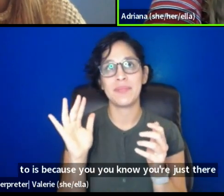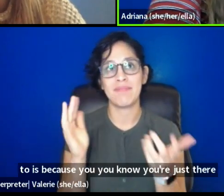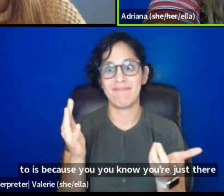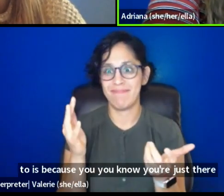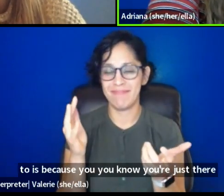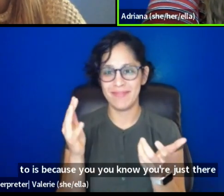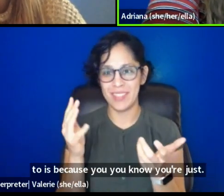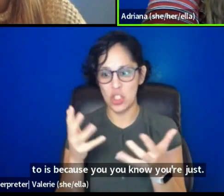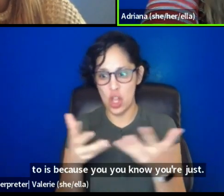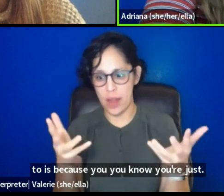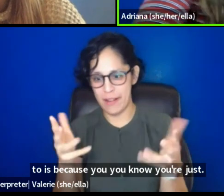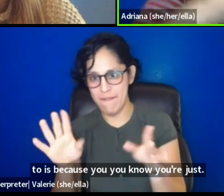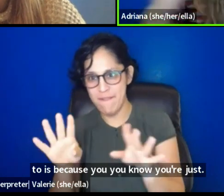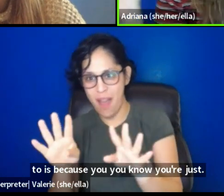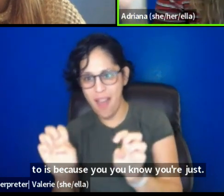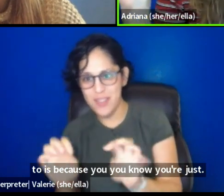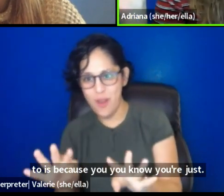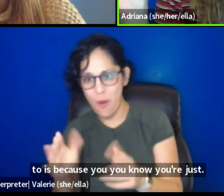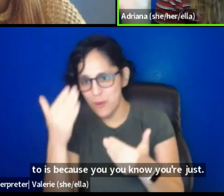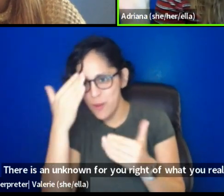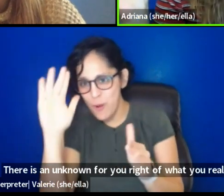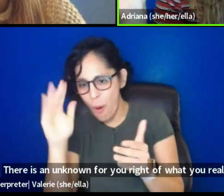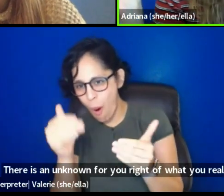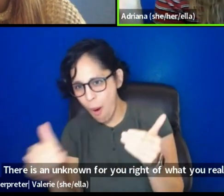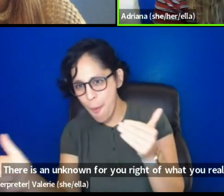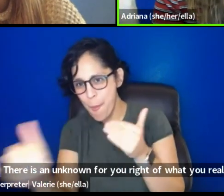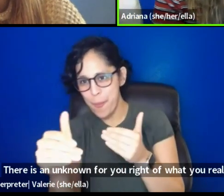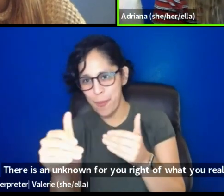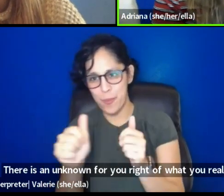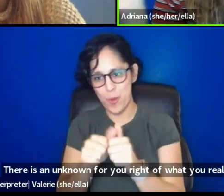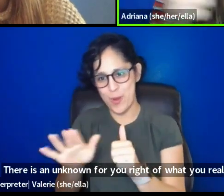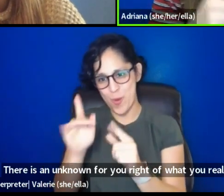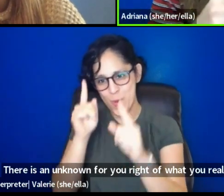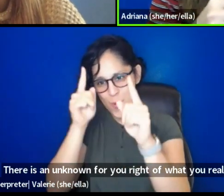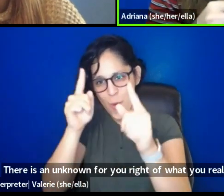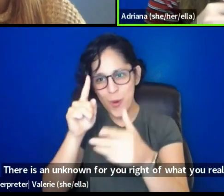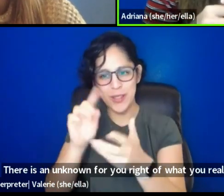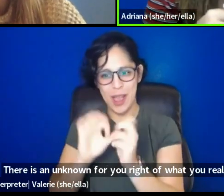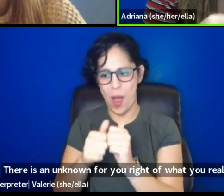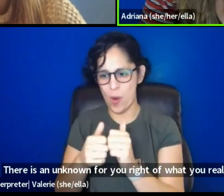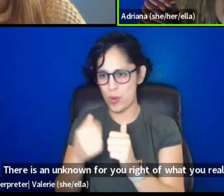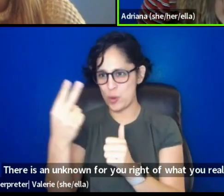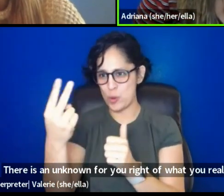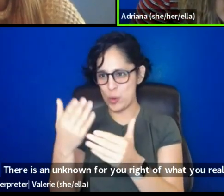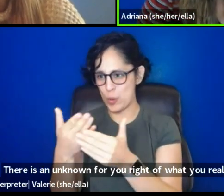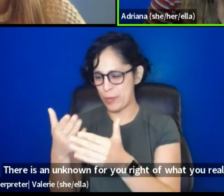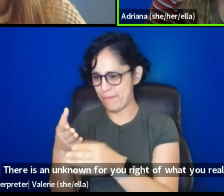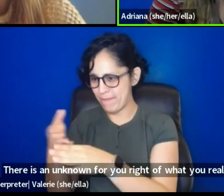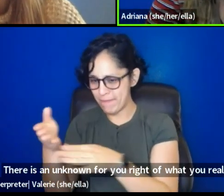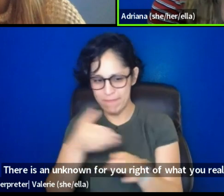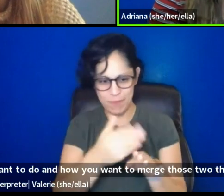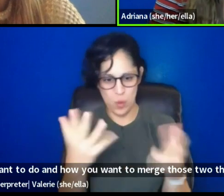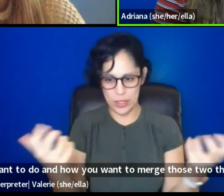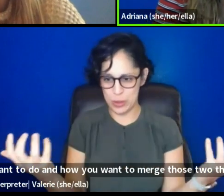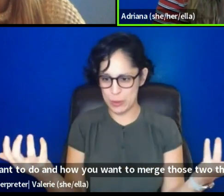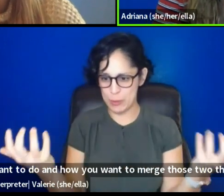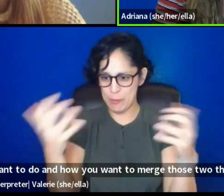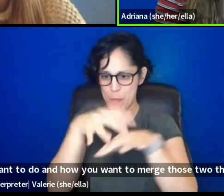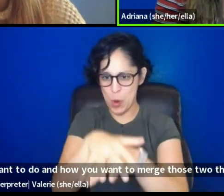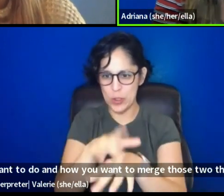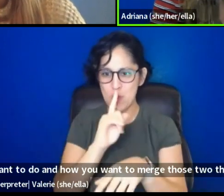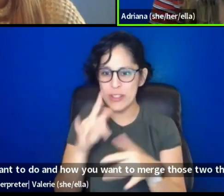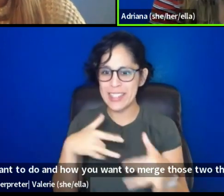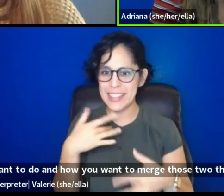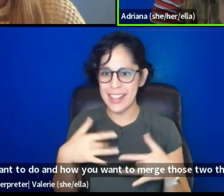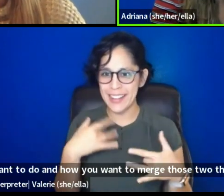you, right, of what you really want to do, and how you want to merge those two things, and it'll be exciting to